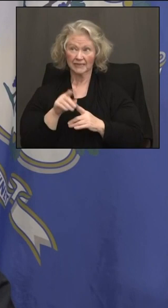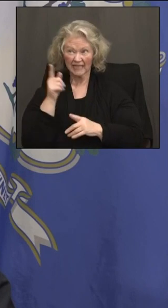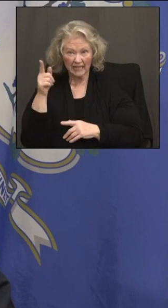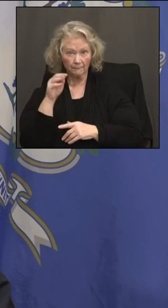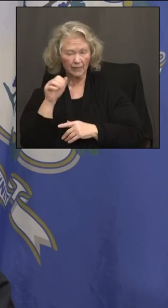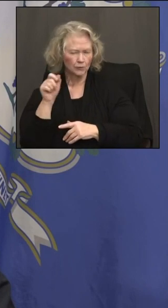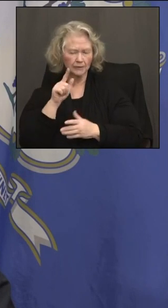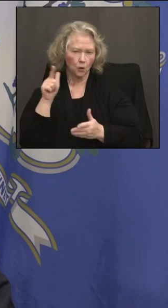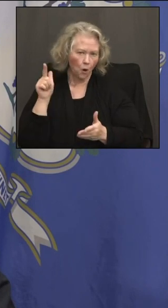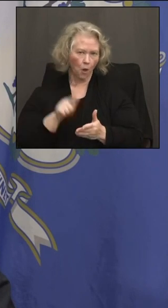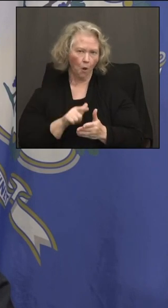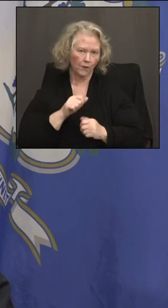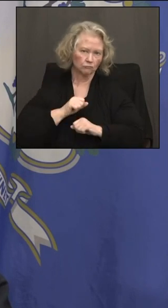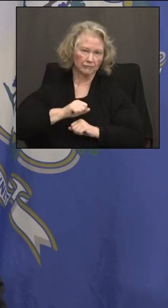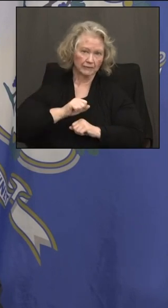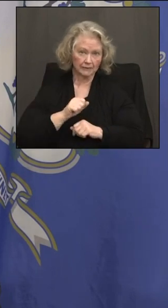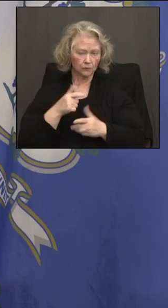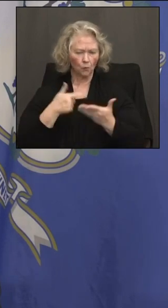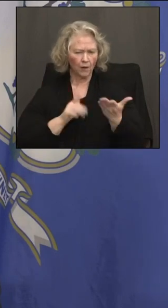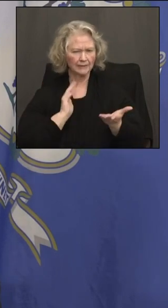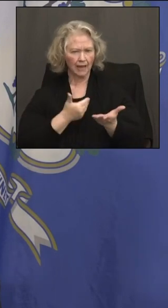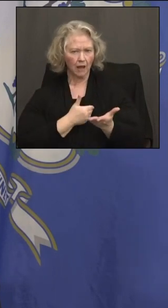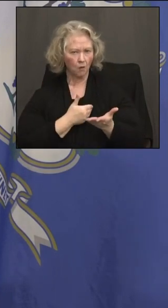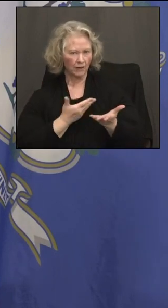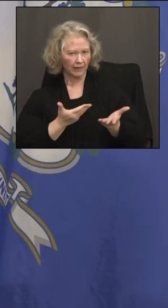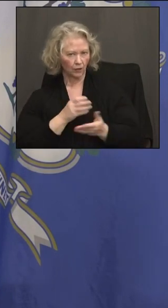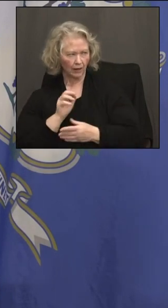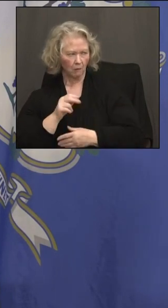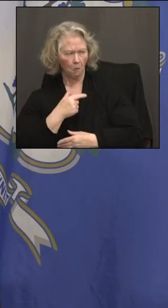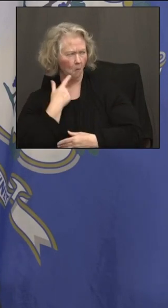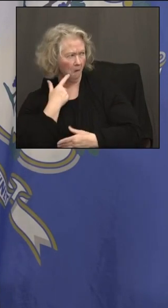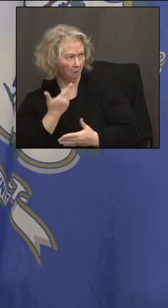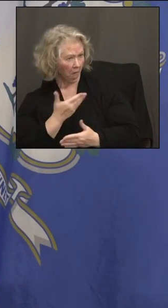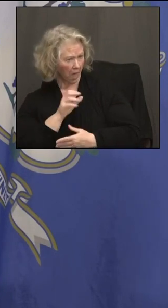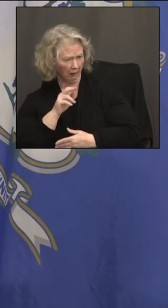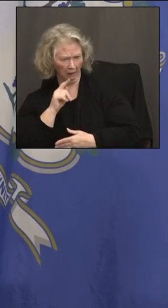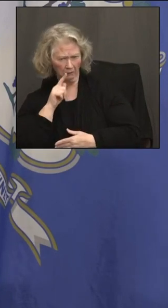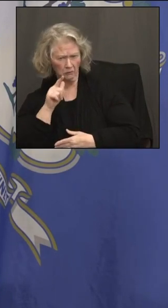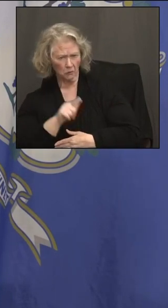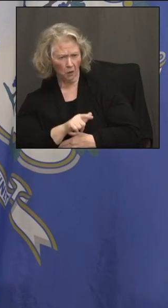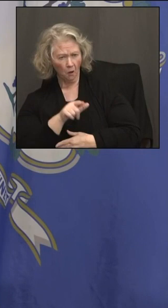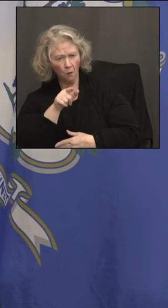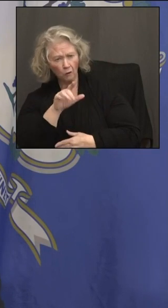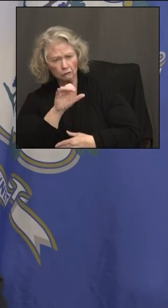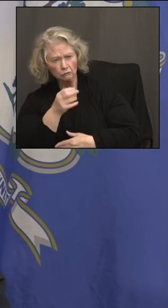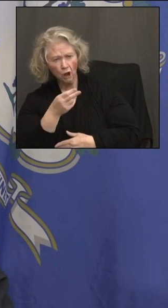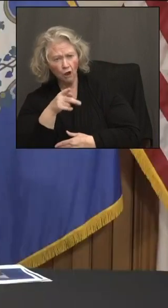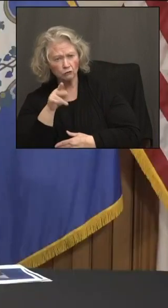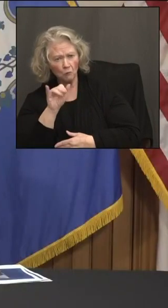Connecticut? I think we're pretty low in terms of hesitancy, but Josh or Paul, do you know?